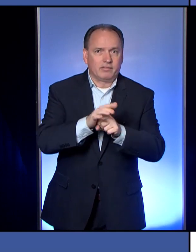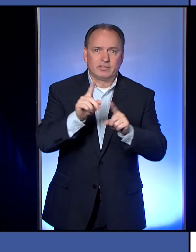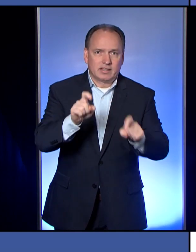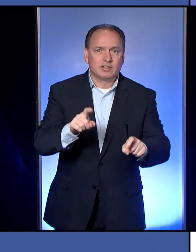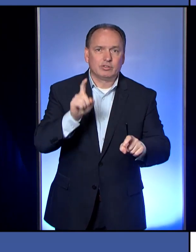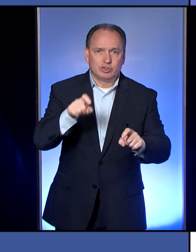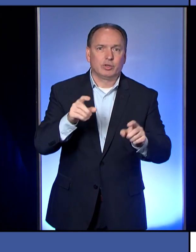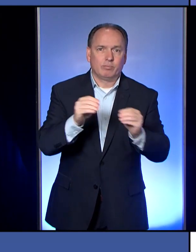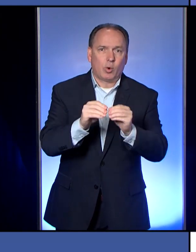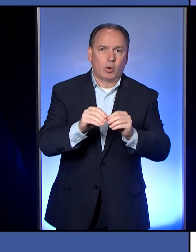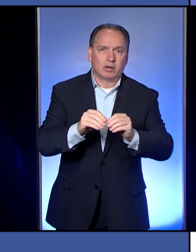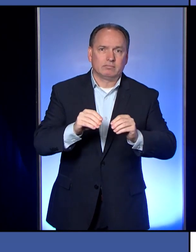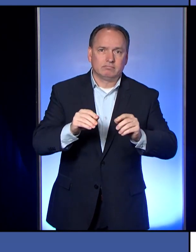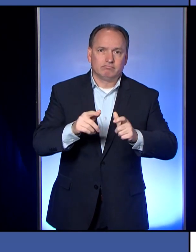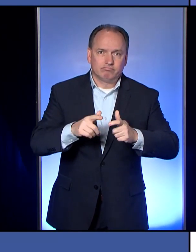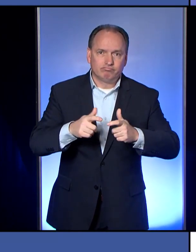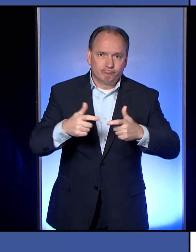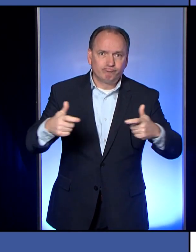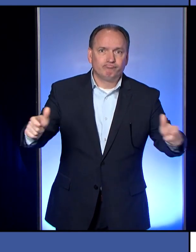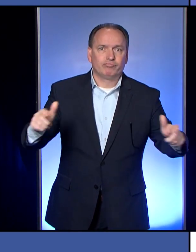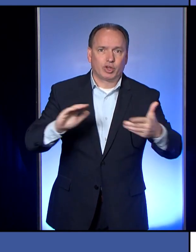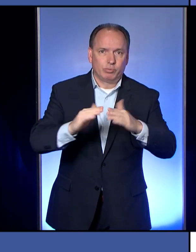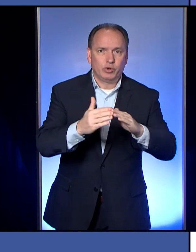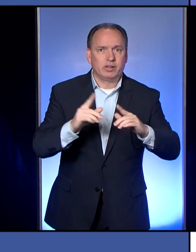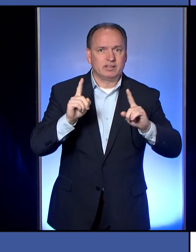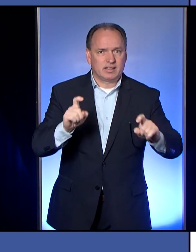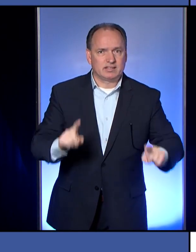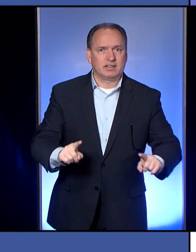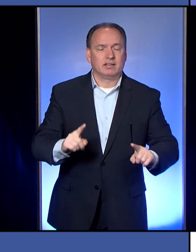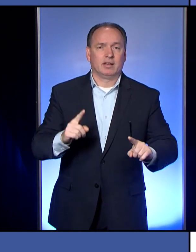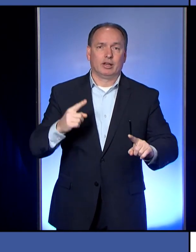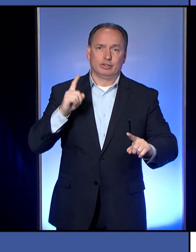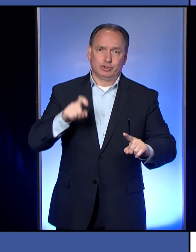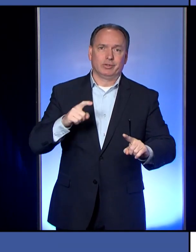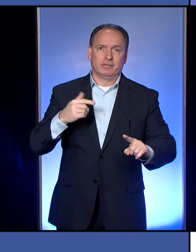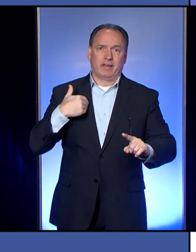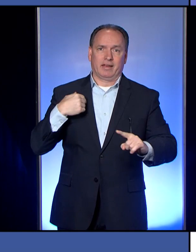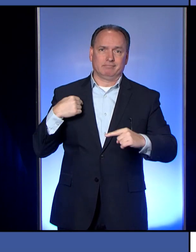larger, wider community testing. And we should have had that honestly months ago.